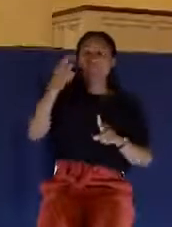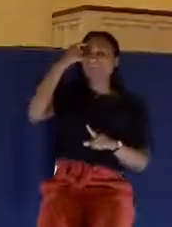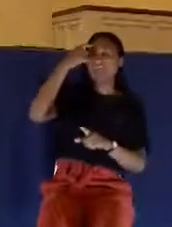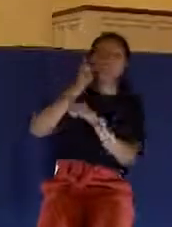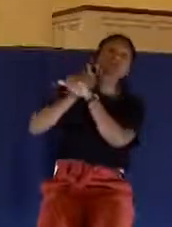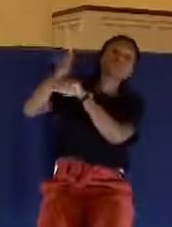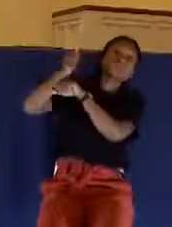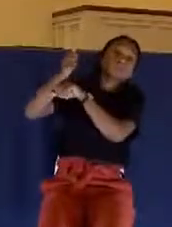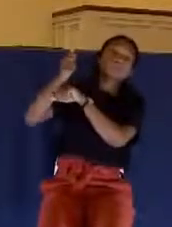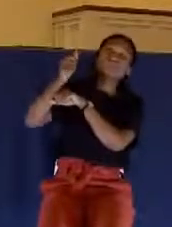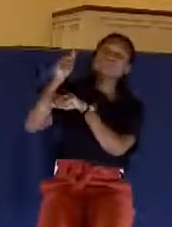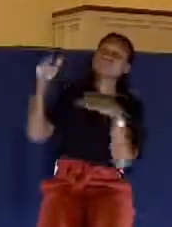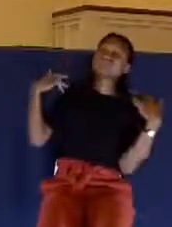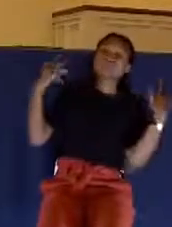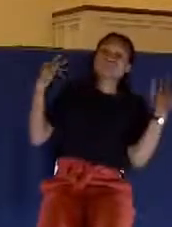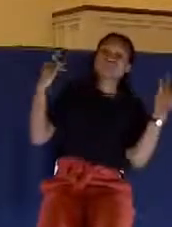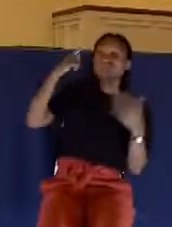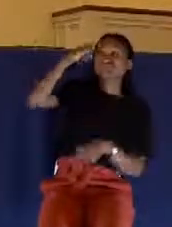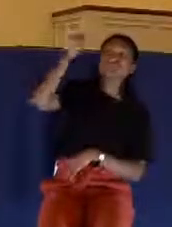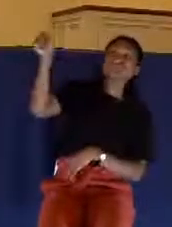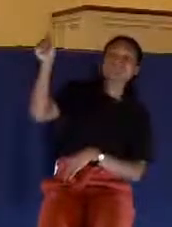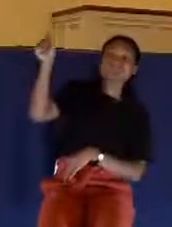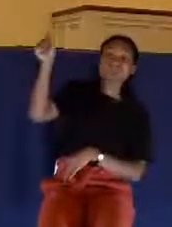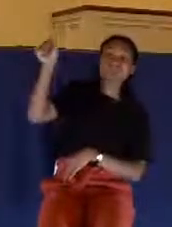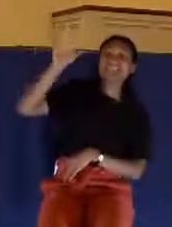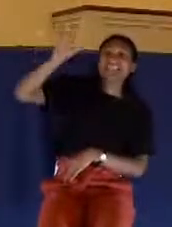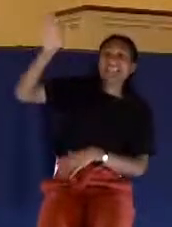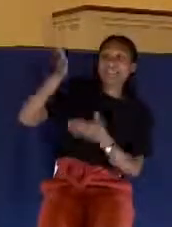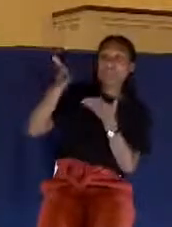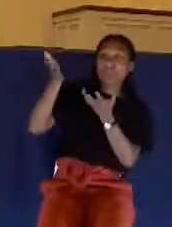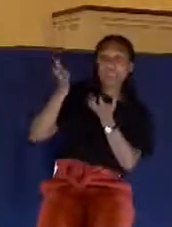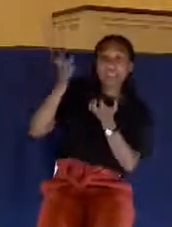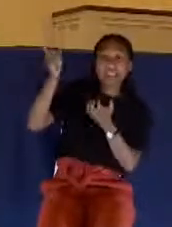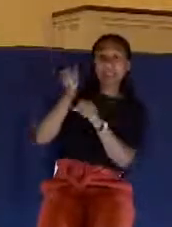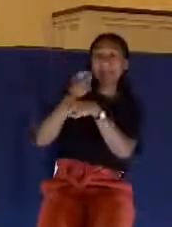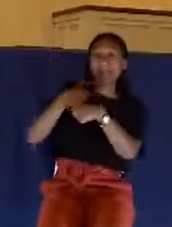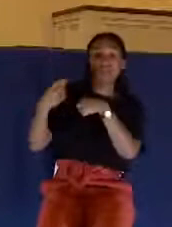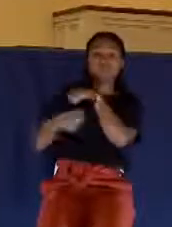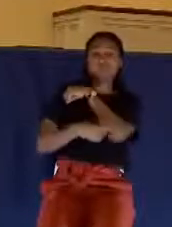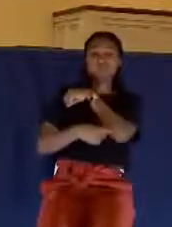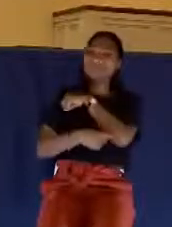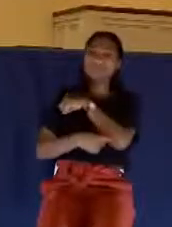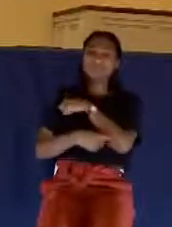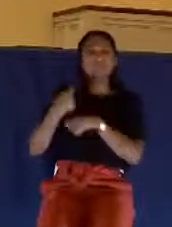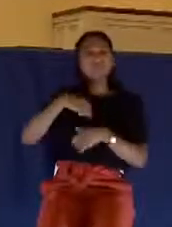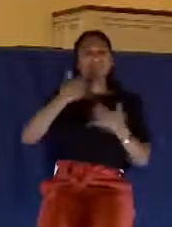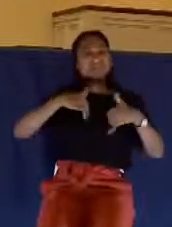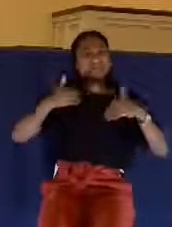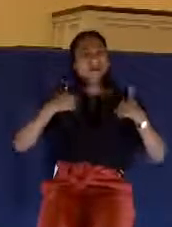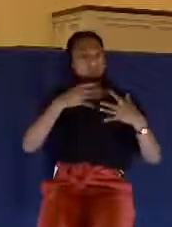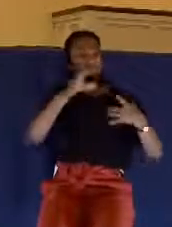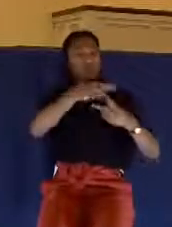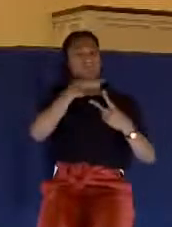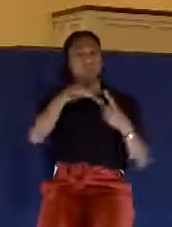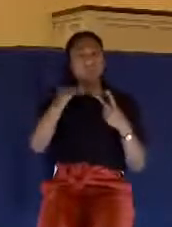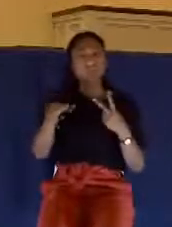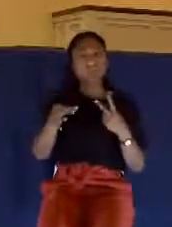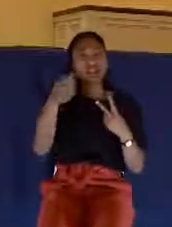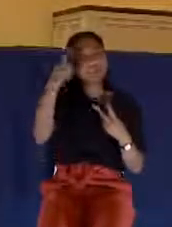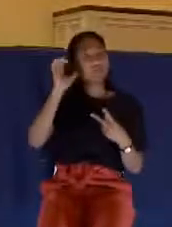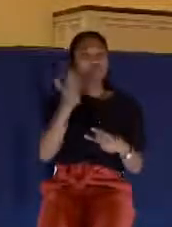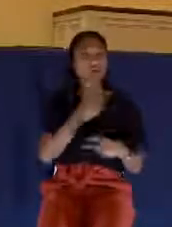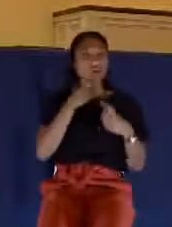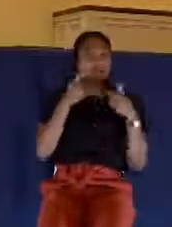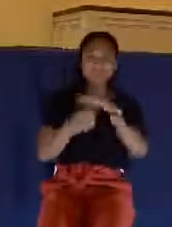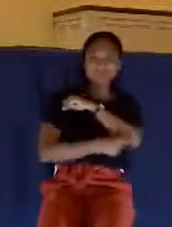the thinking of the people there. You have a choice when it comes to sin and temptation, and that choice is your choice. It's a very real